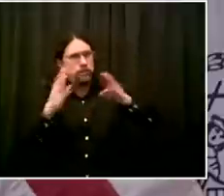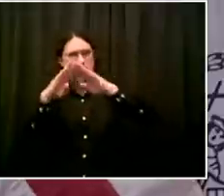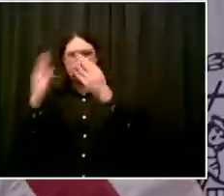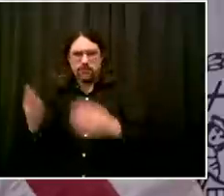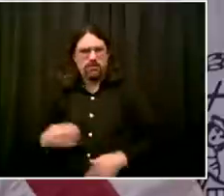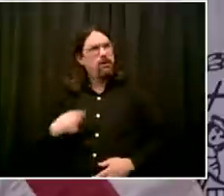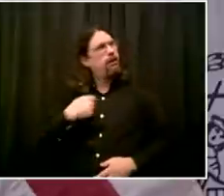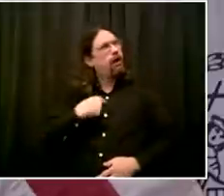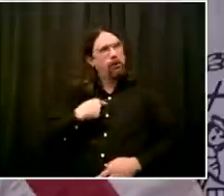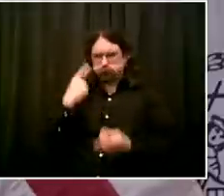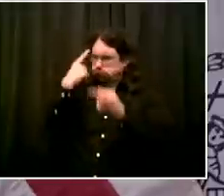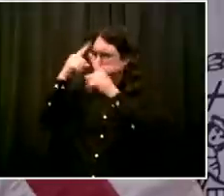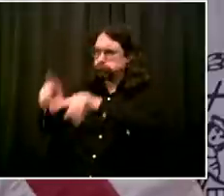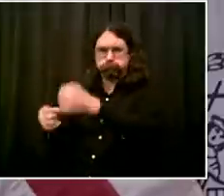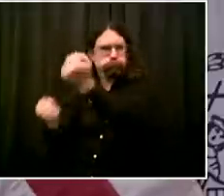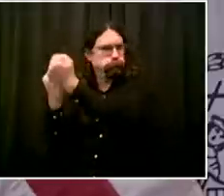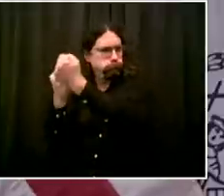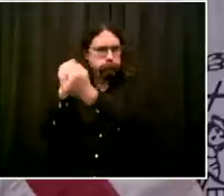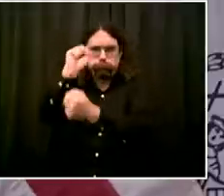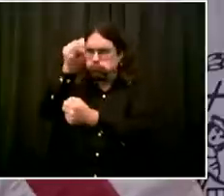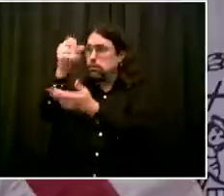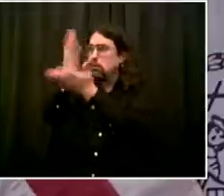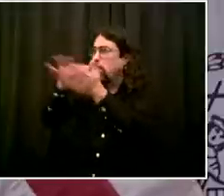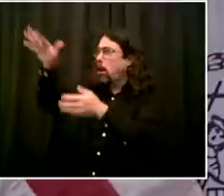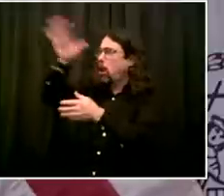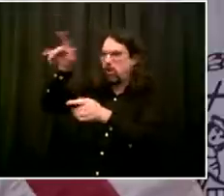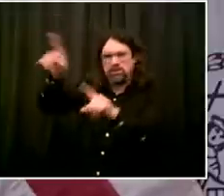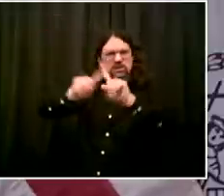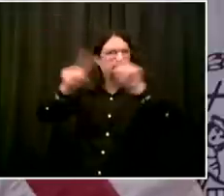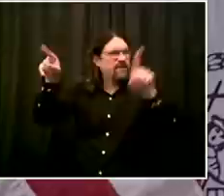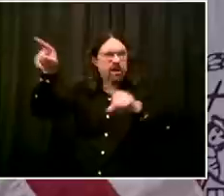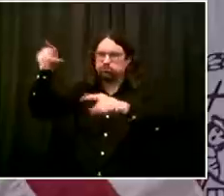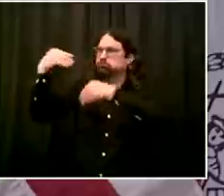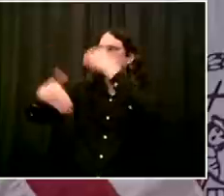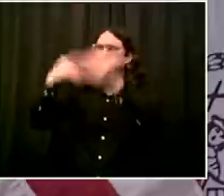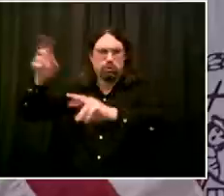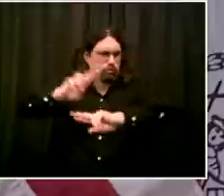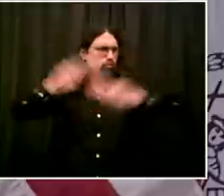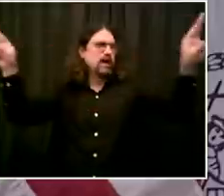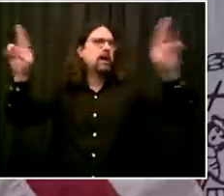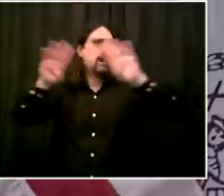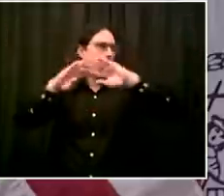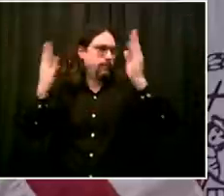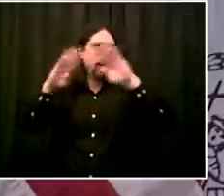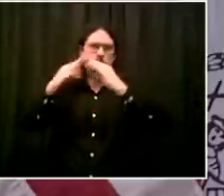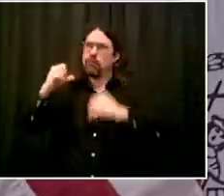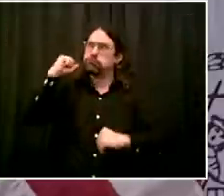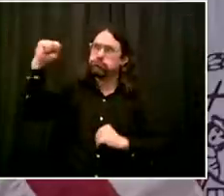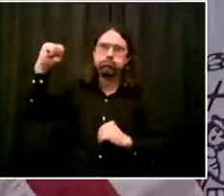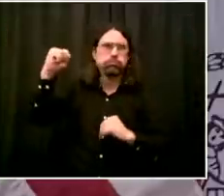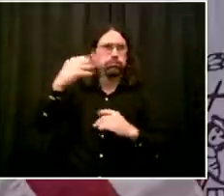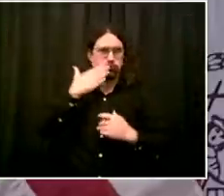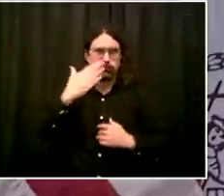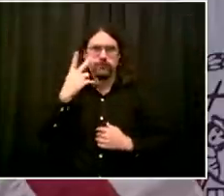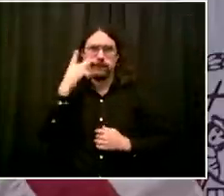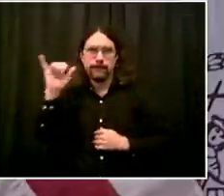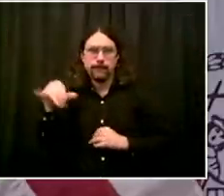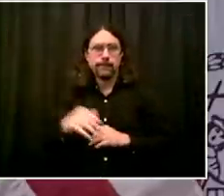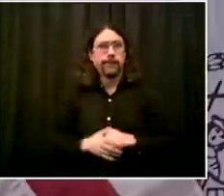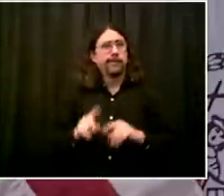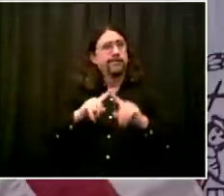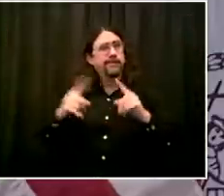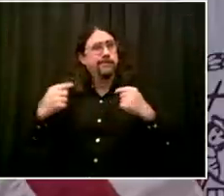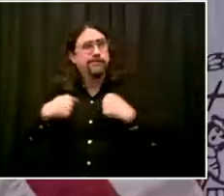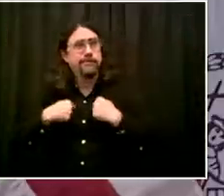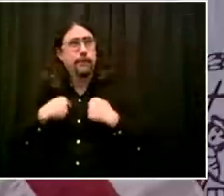instruction literally, uh, do not, uh, take liberties with it. What the instruction is, is that up to 10